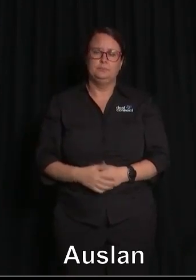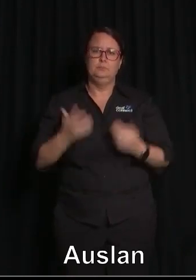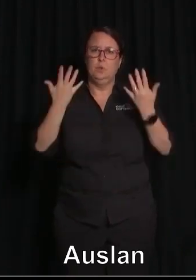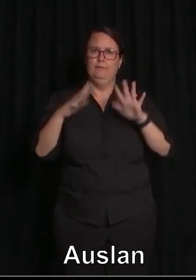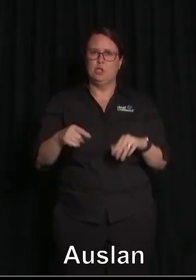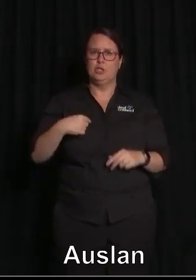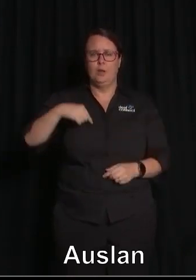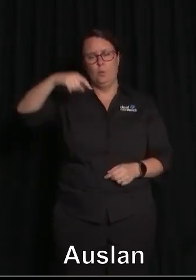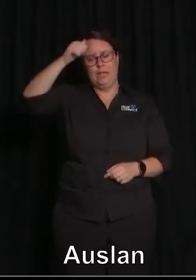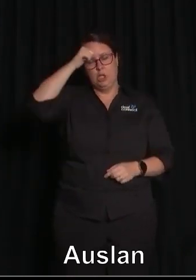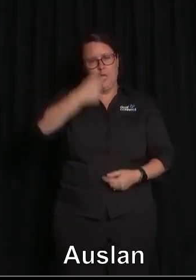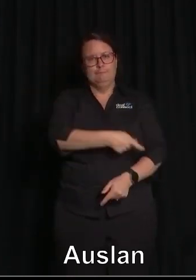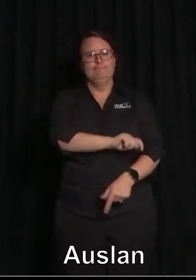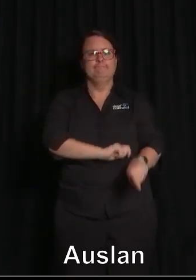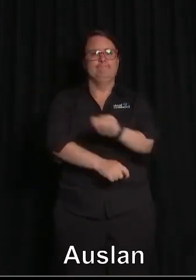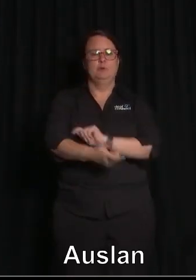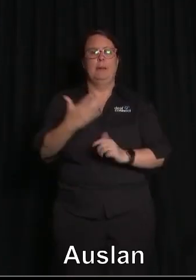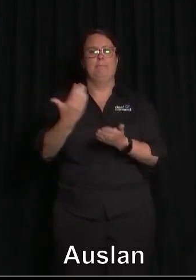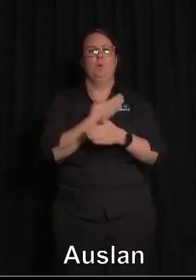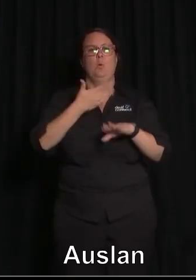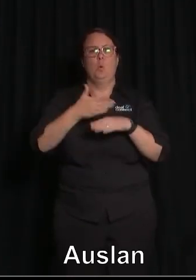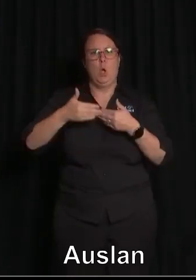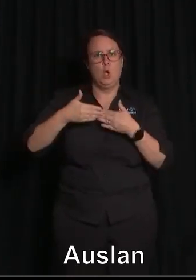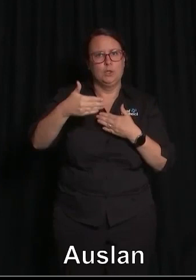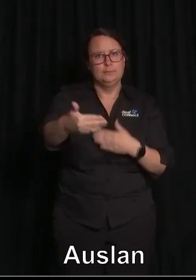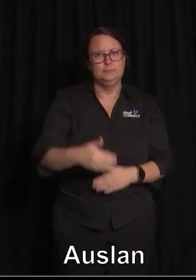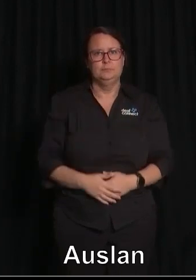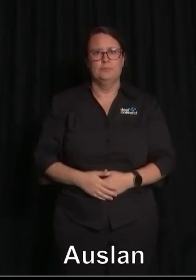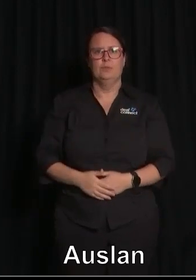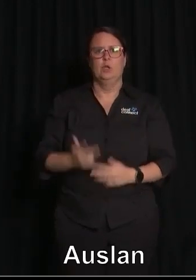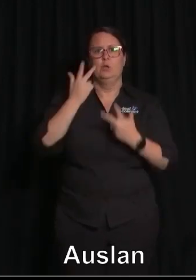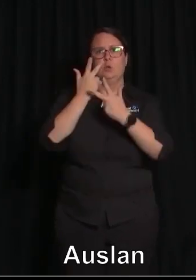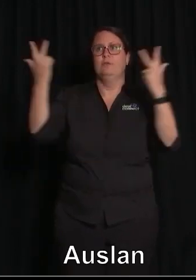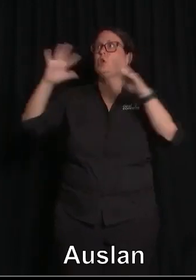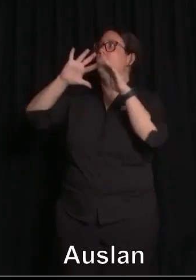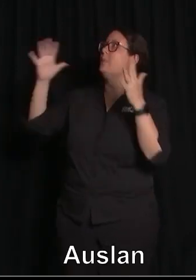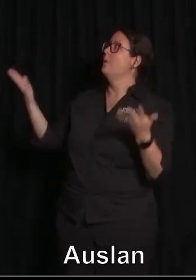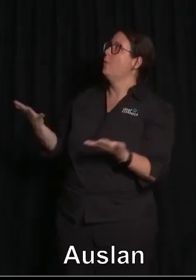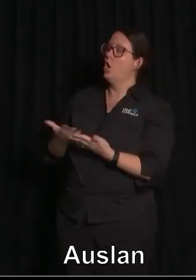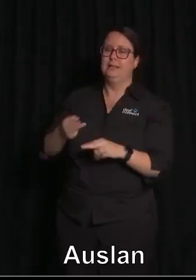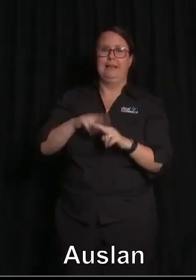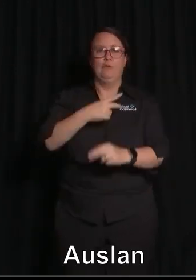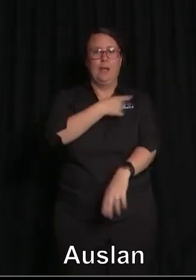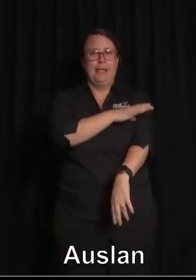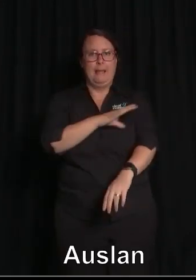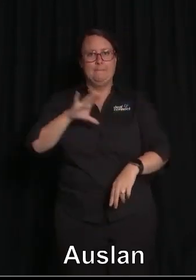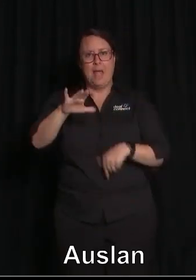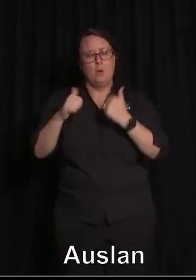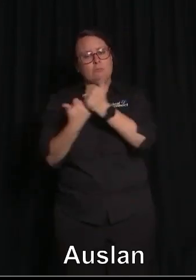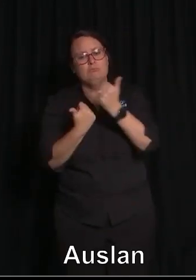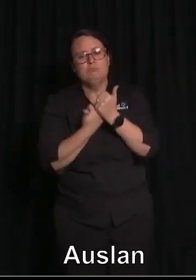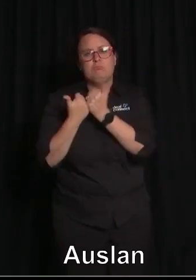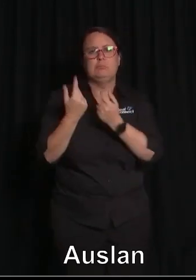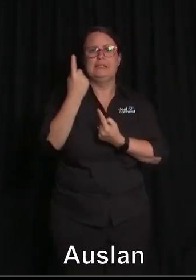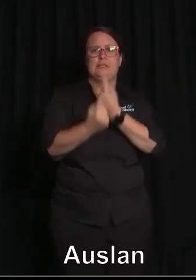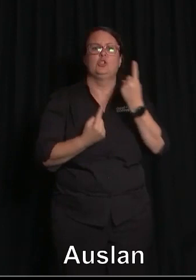the work that needs to be done. You've shown the world how an empowered, diverse community is central to a more peaceful and prosperous world,